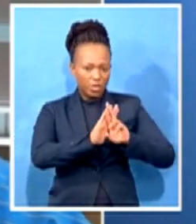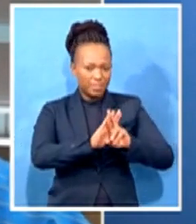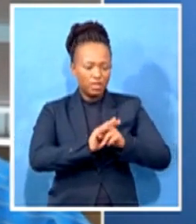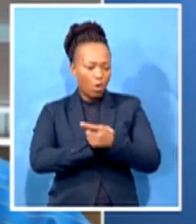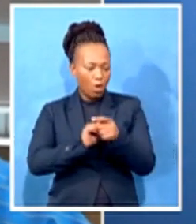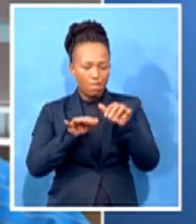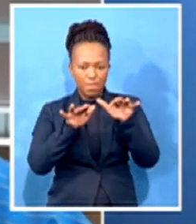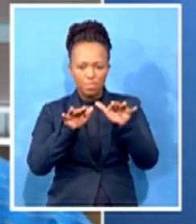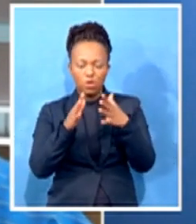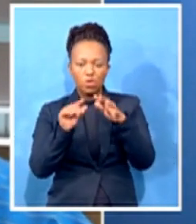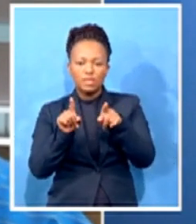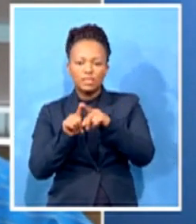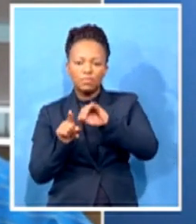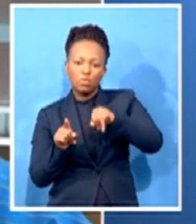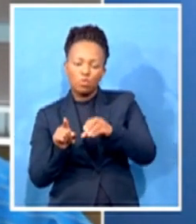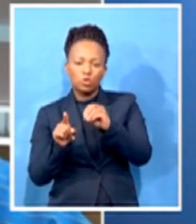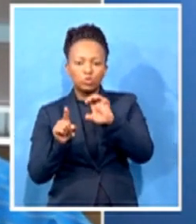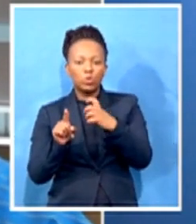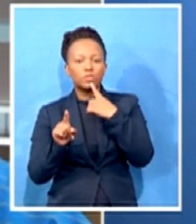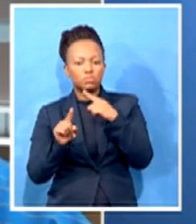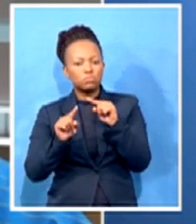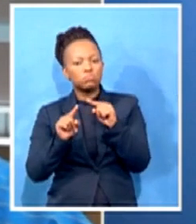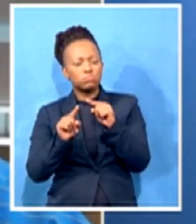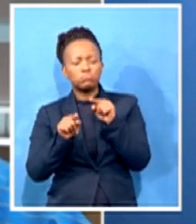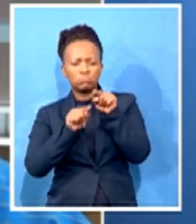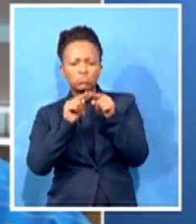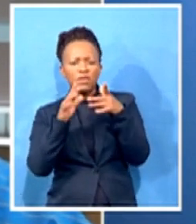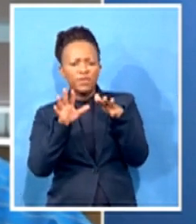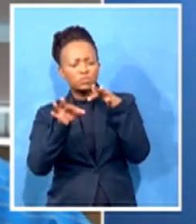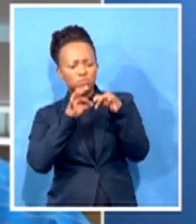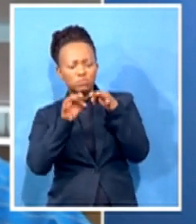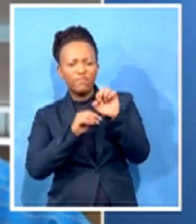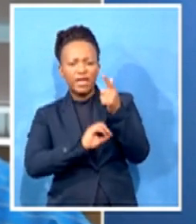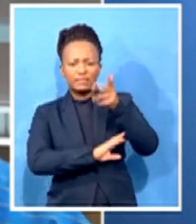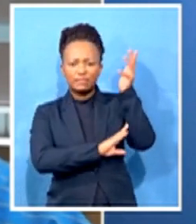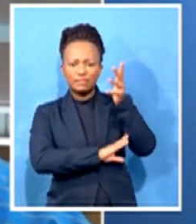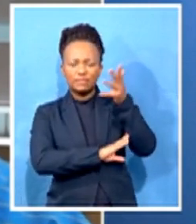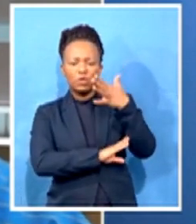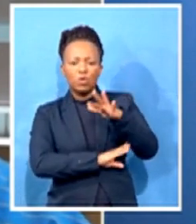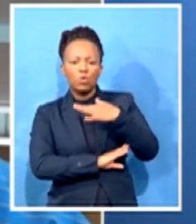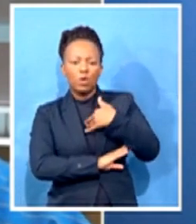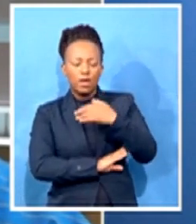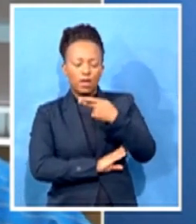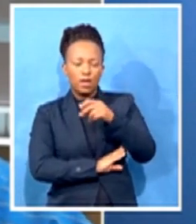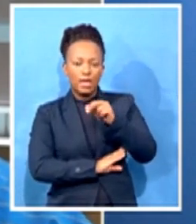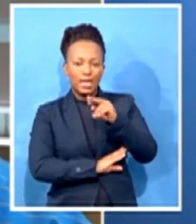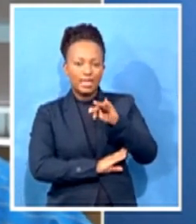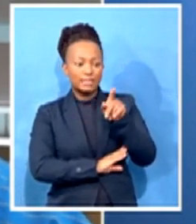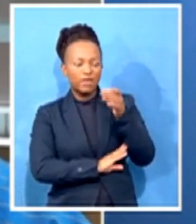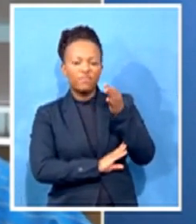for at the first debate on display in Kamala Harris. She is the future of an America that looks more